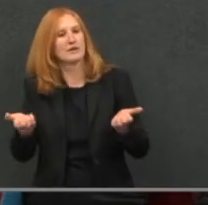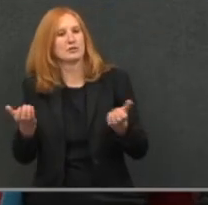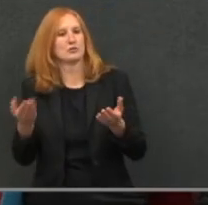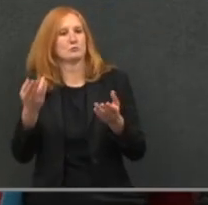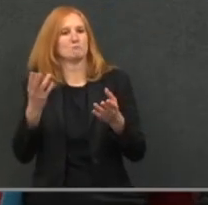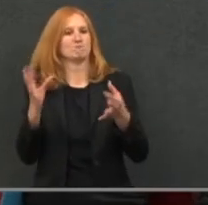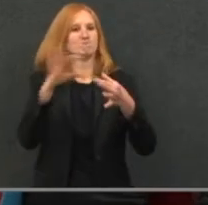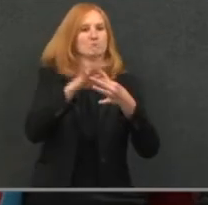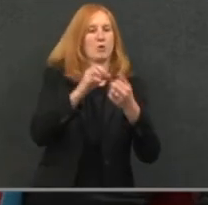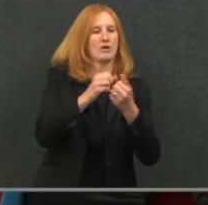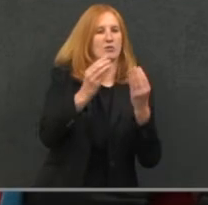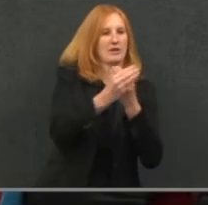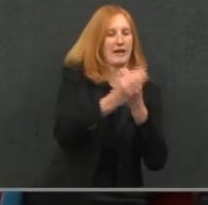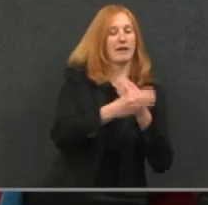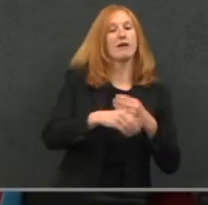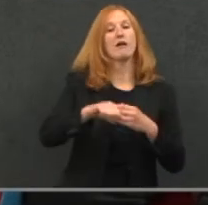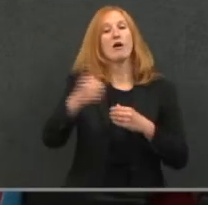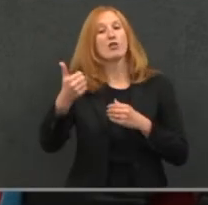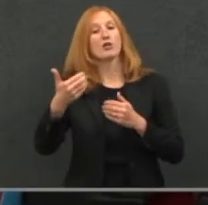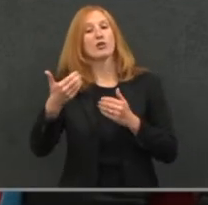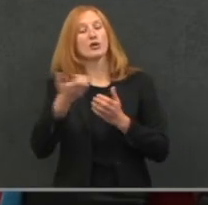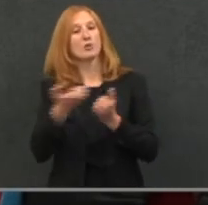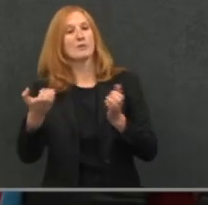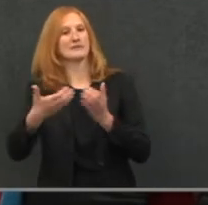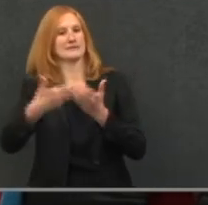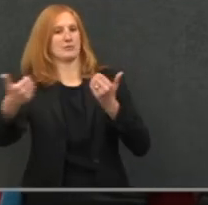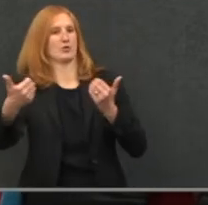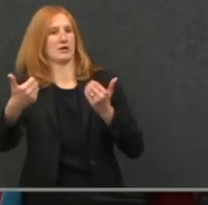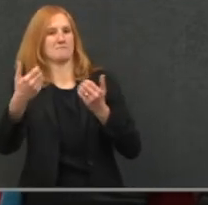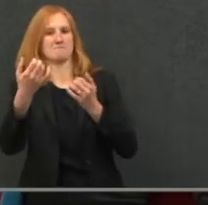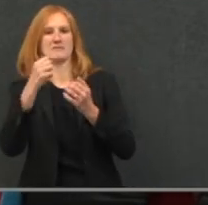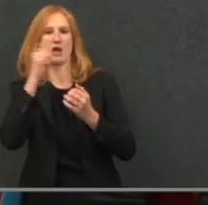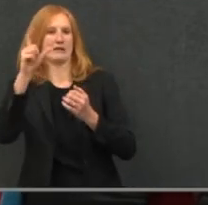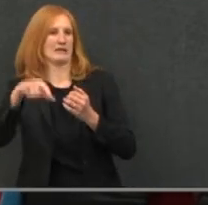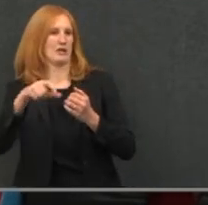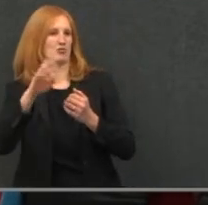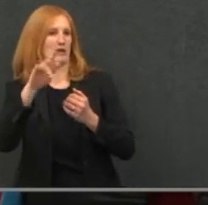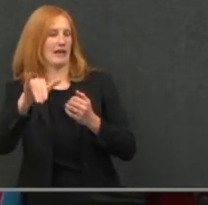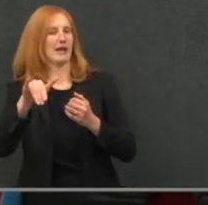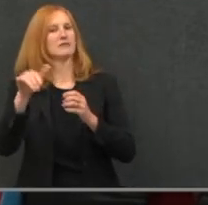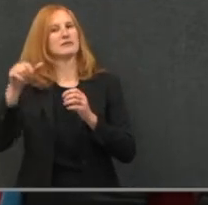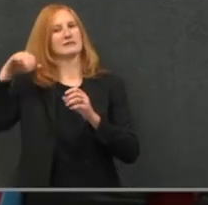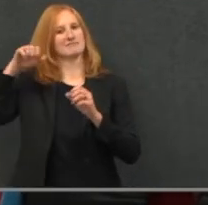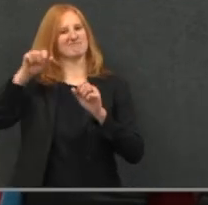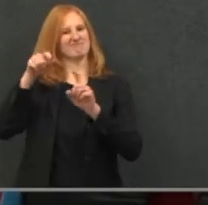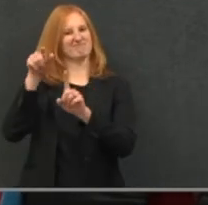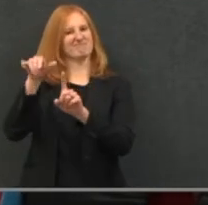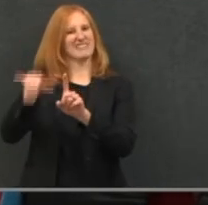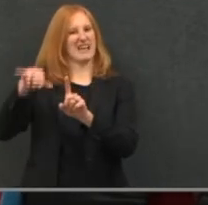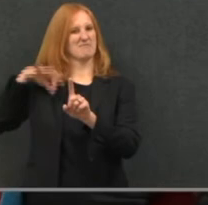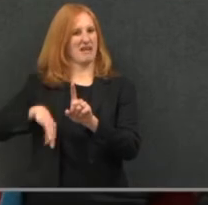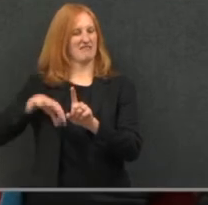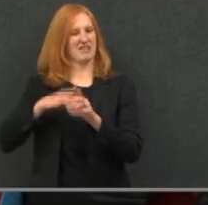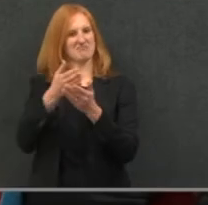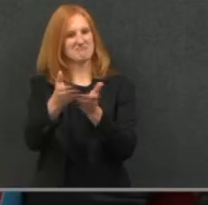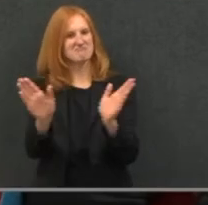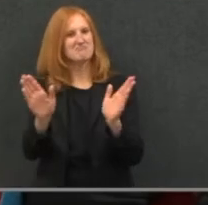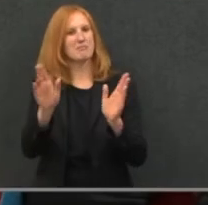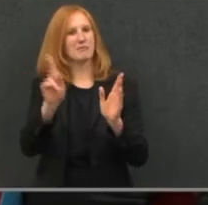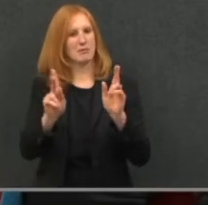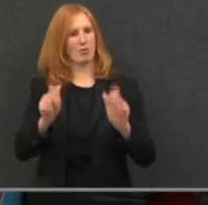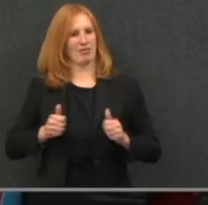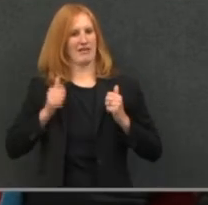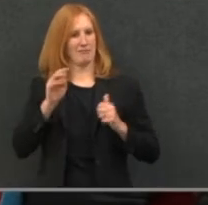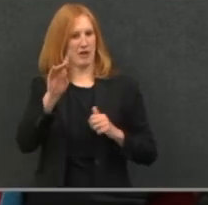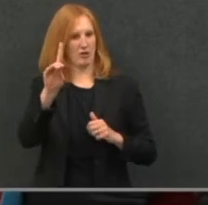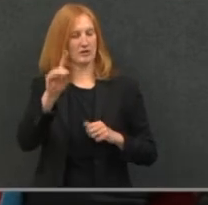equipment that's independent of Relay that also provides benefits to Maryland residents. So, oftentimes that's going to be